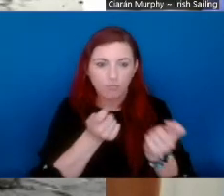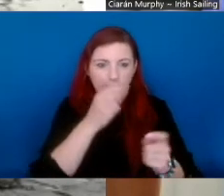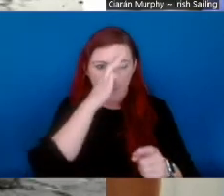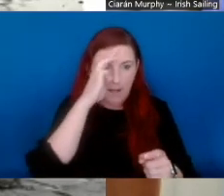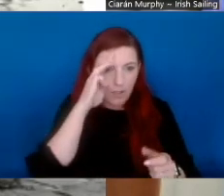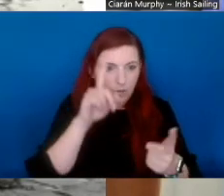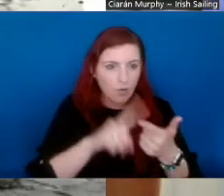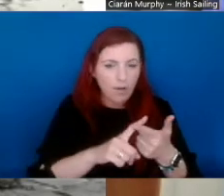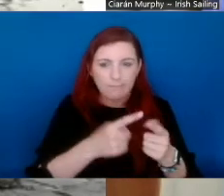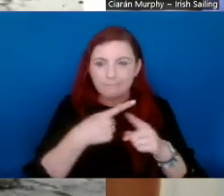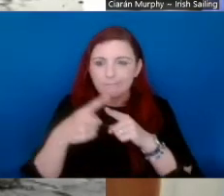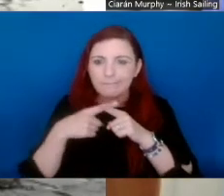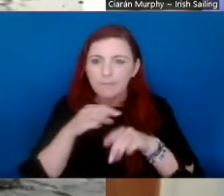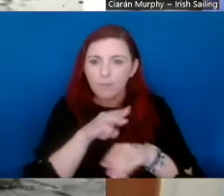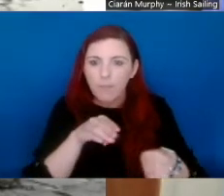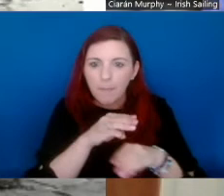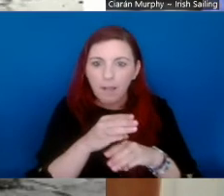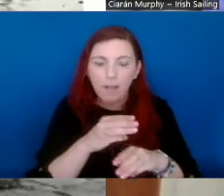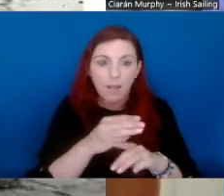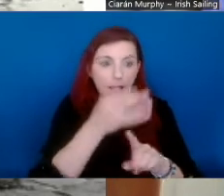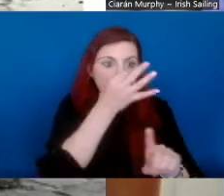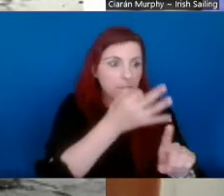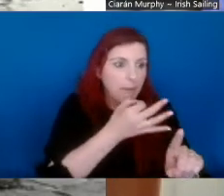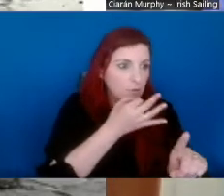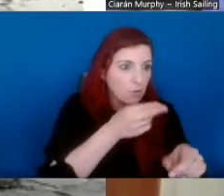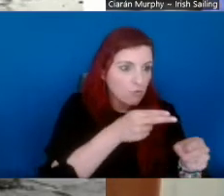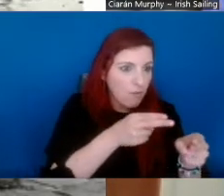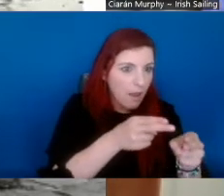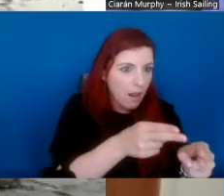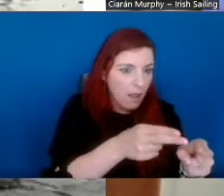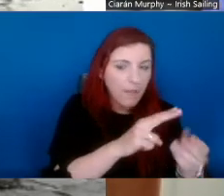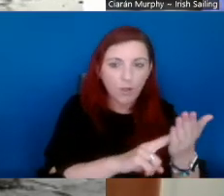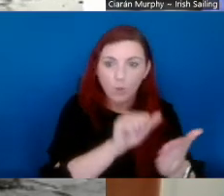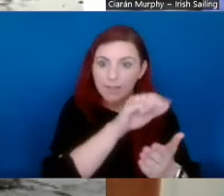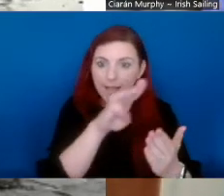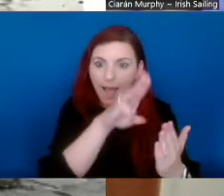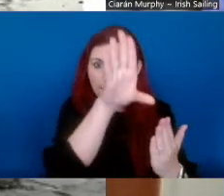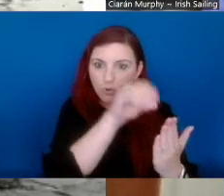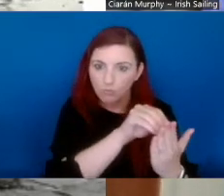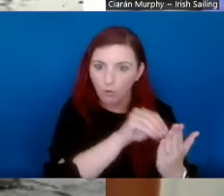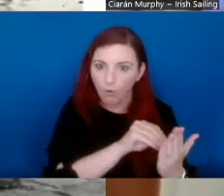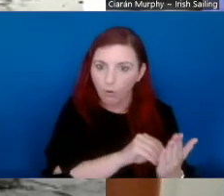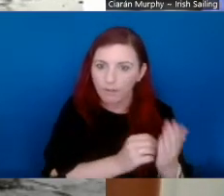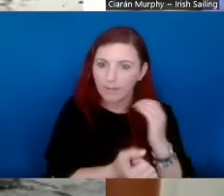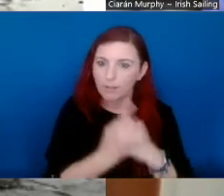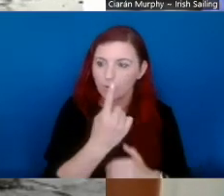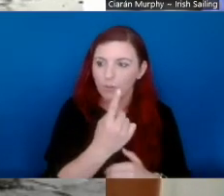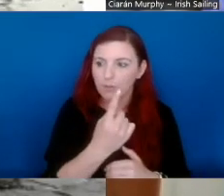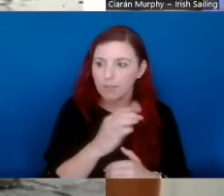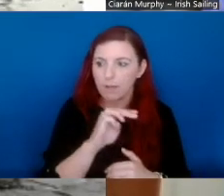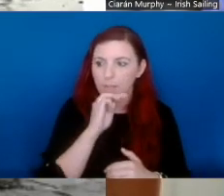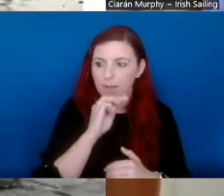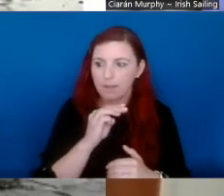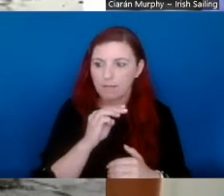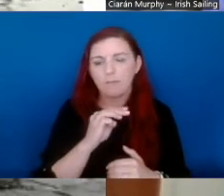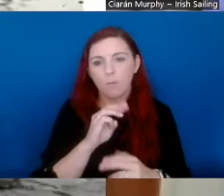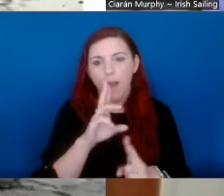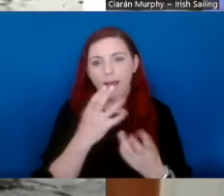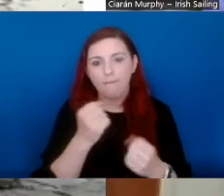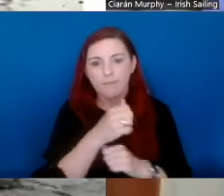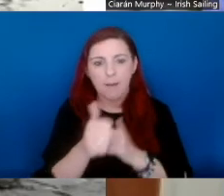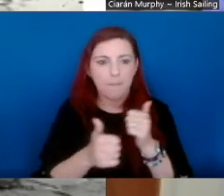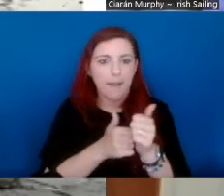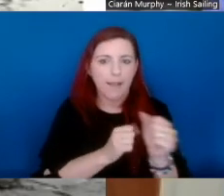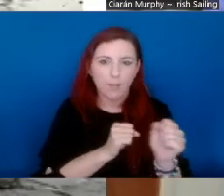managers or volunteer trail wardens going out and inspecting the trails and then using an app according to the issues, which is all sucked up into a, a backend